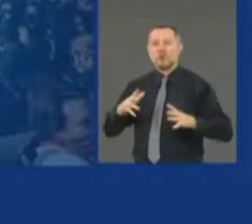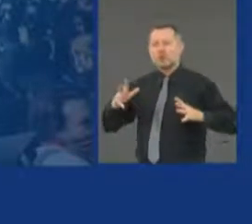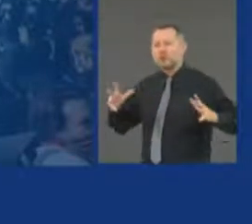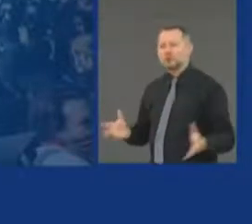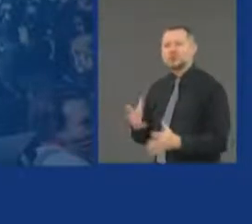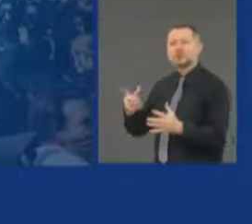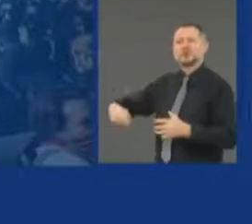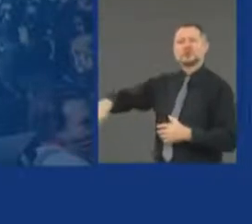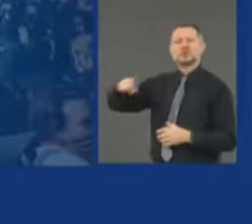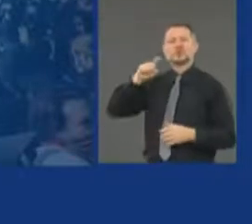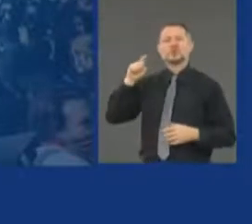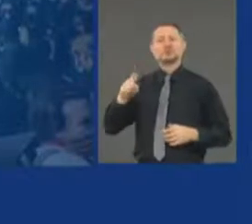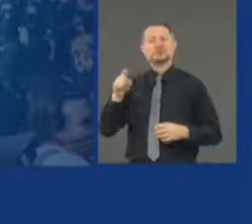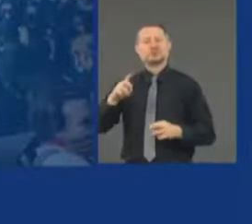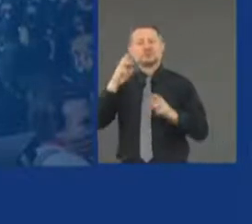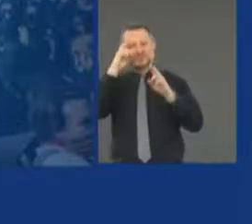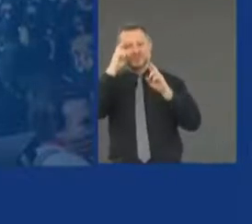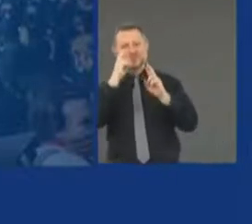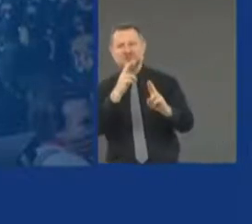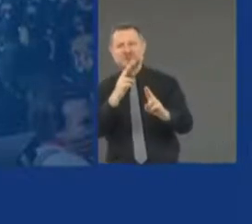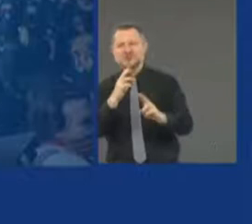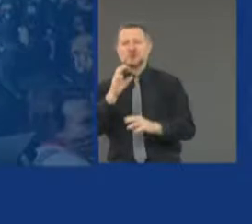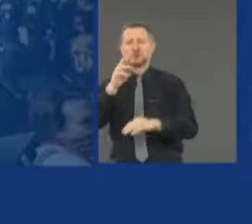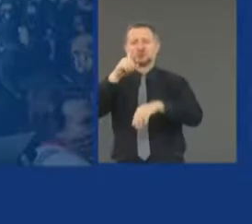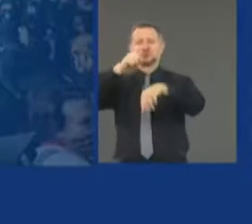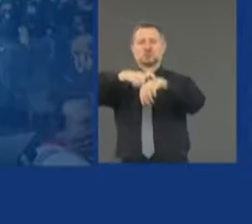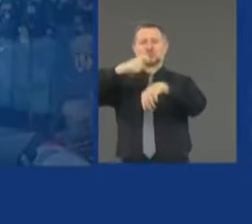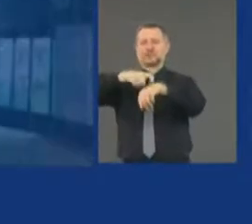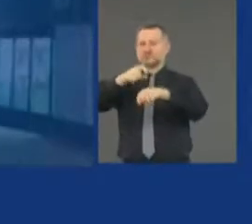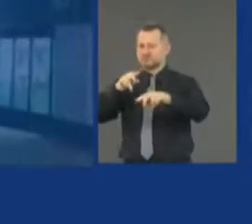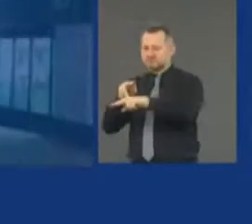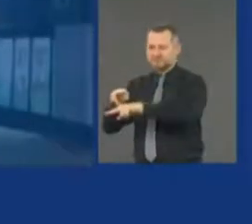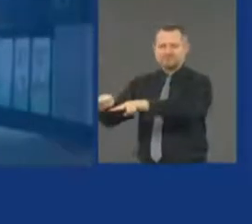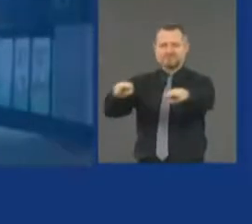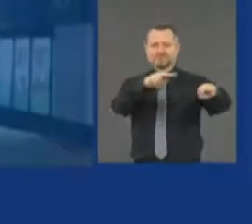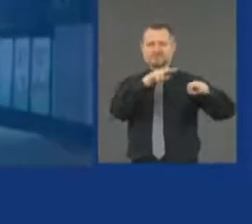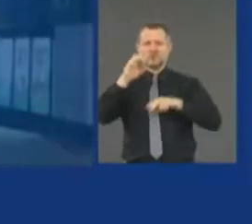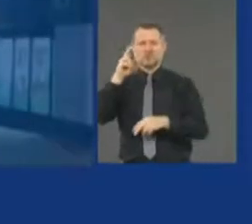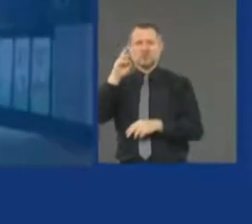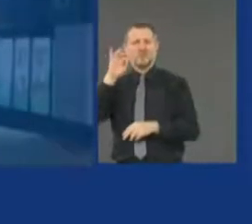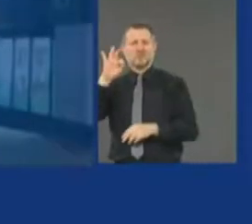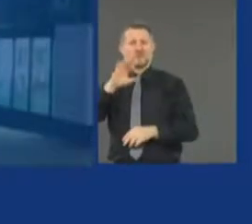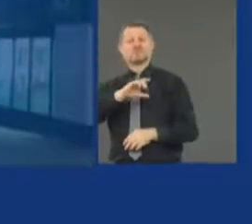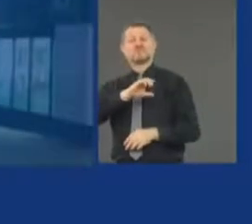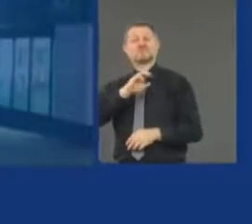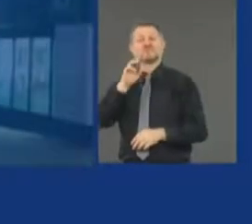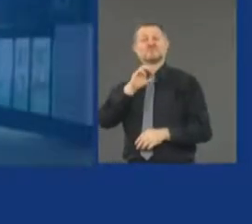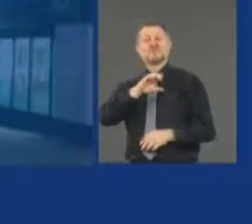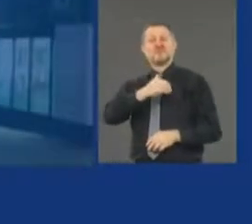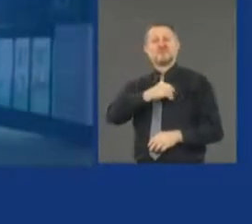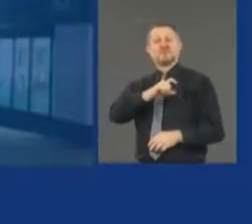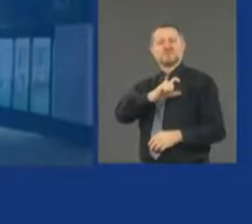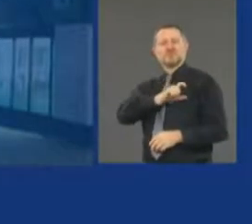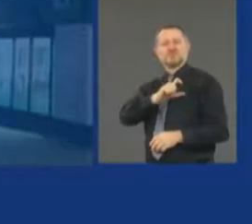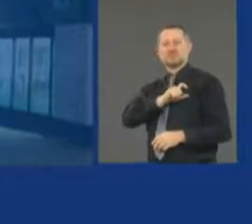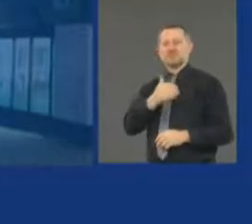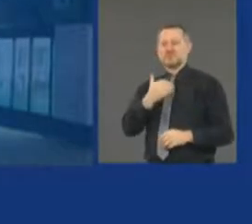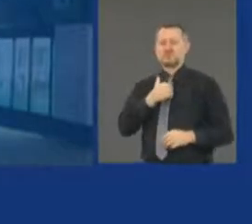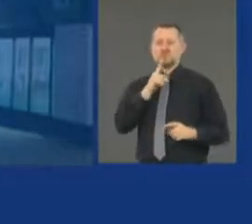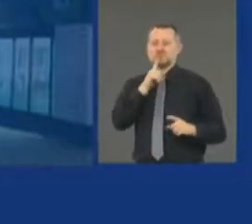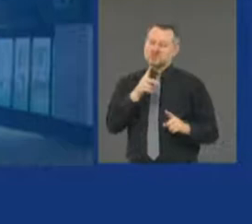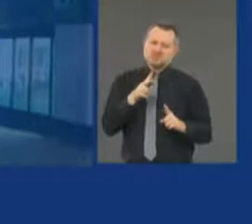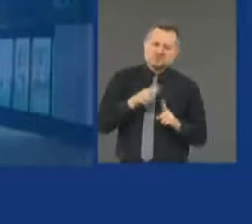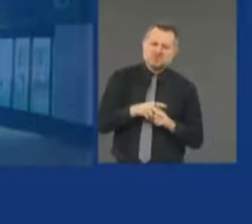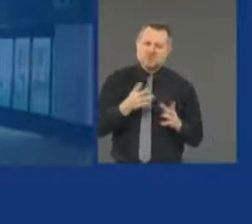necessary because the police have a real job of policing, dealing with the looters. And the